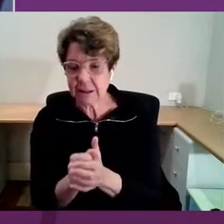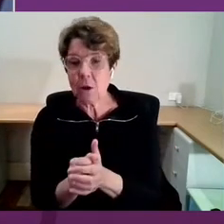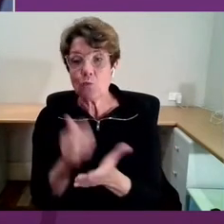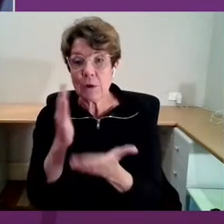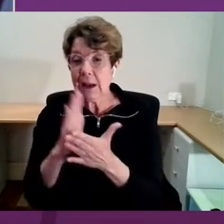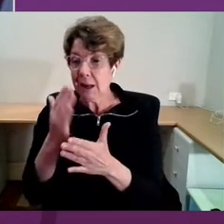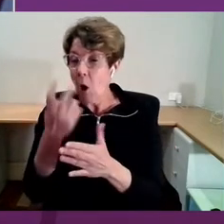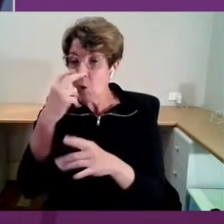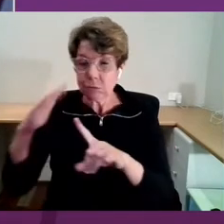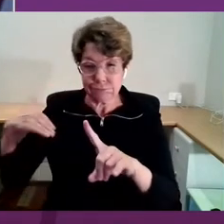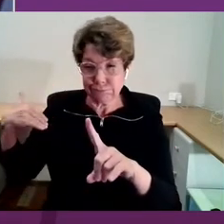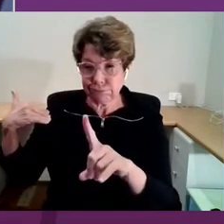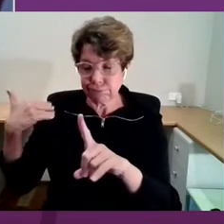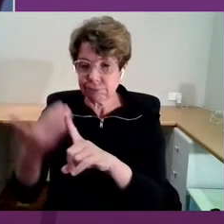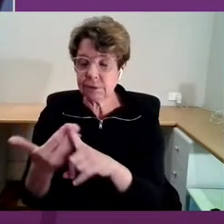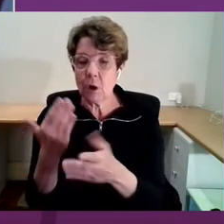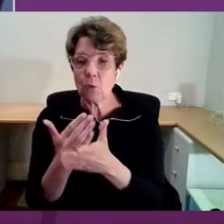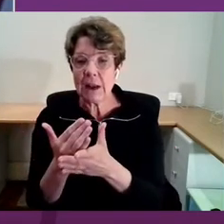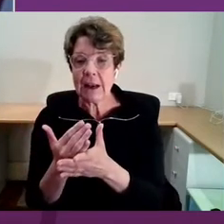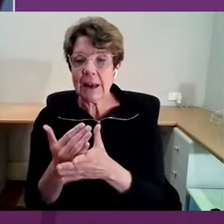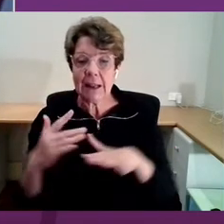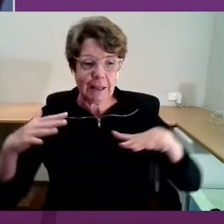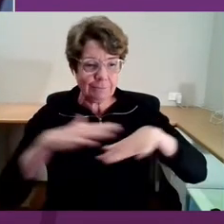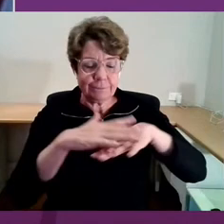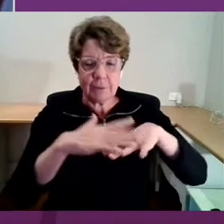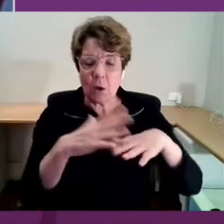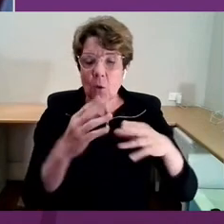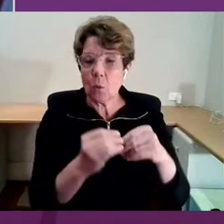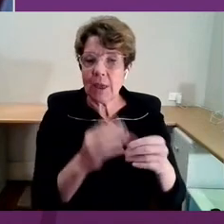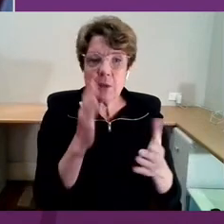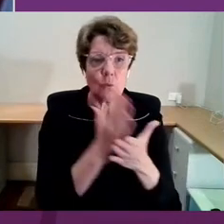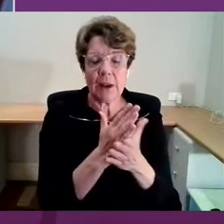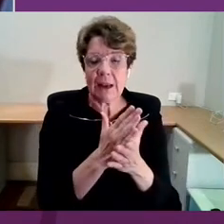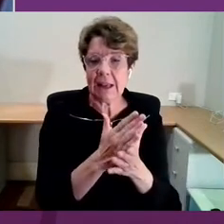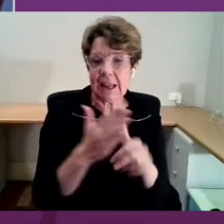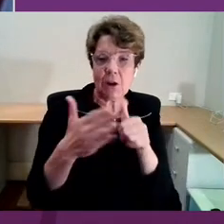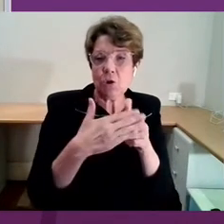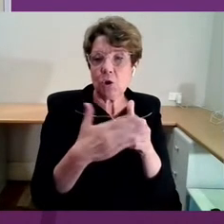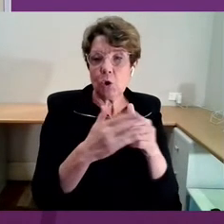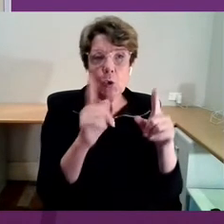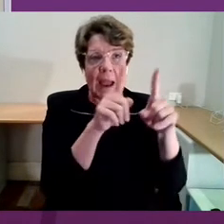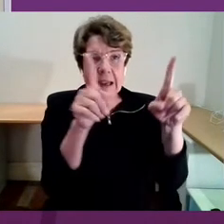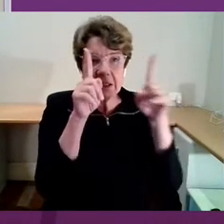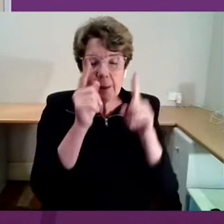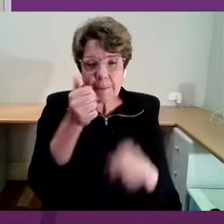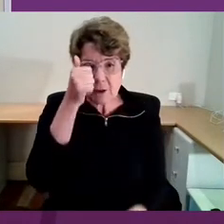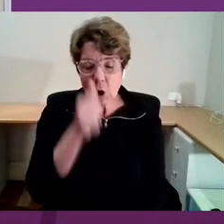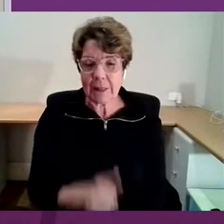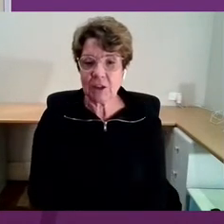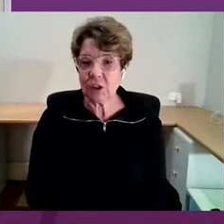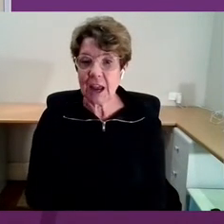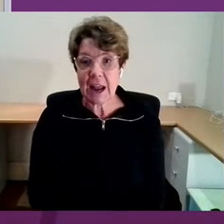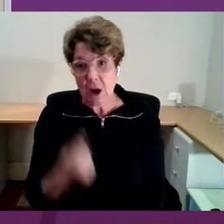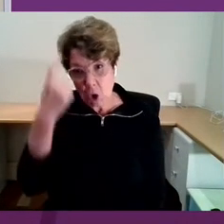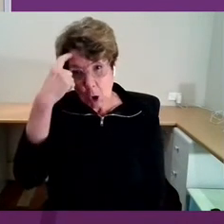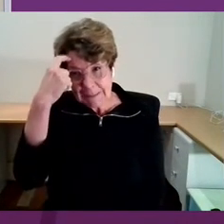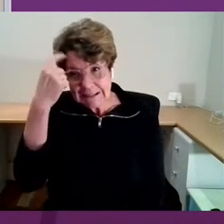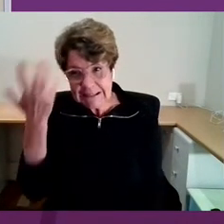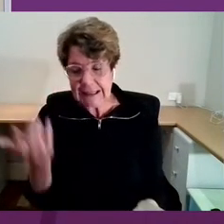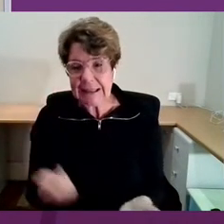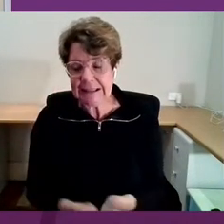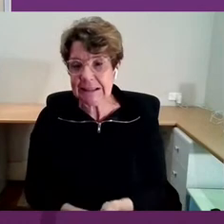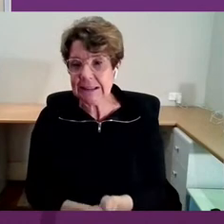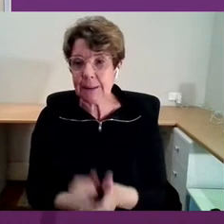somehow seem to intersect with cutting edge academic knowledge and absolute common sense on the ground best practice.